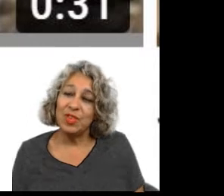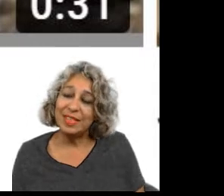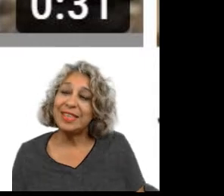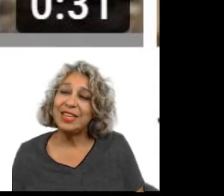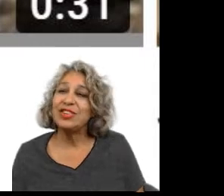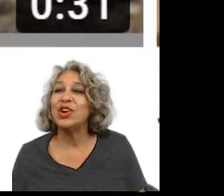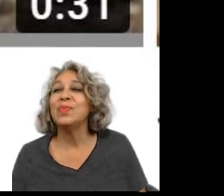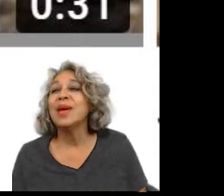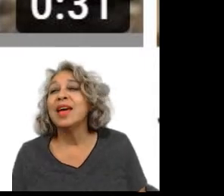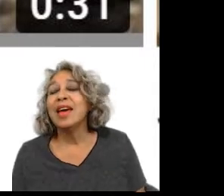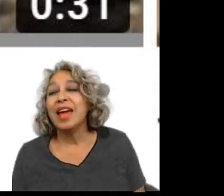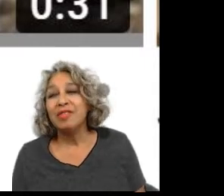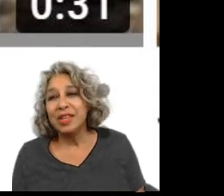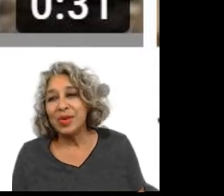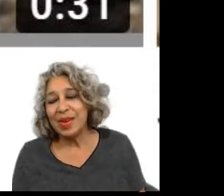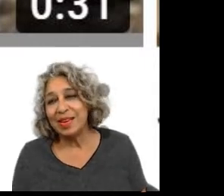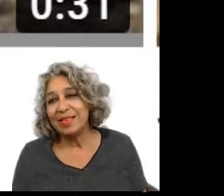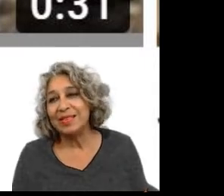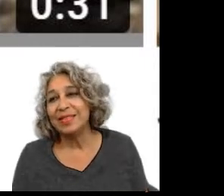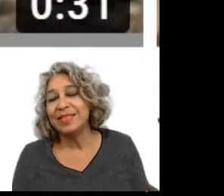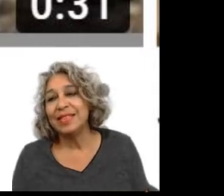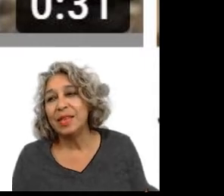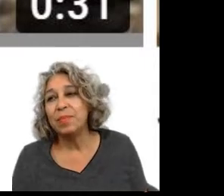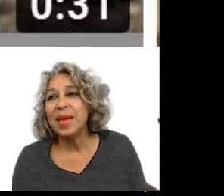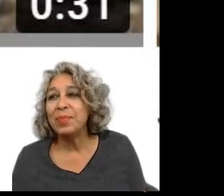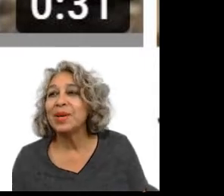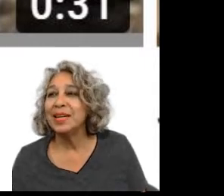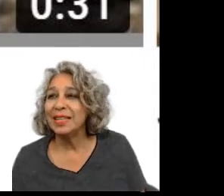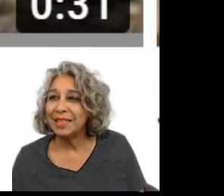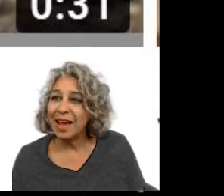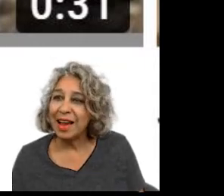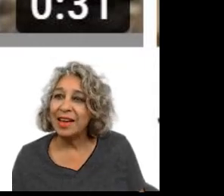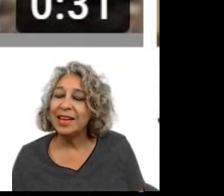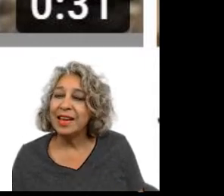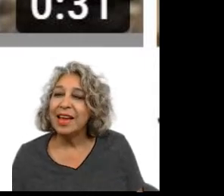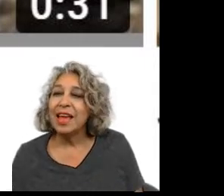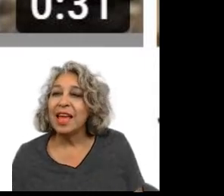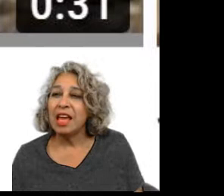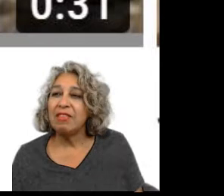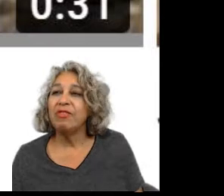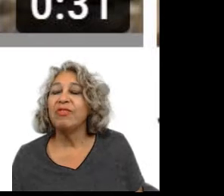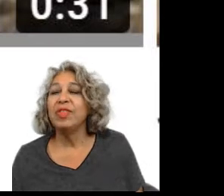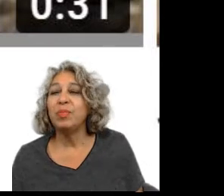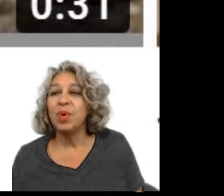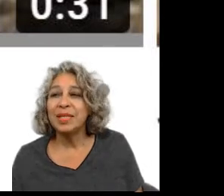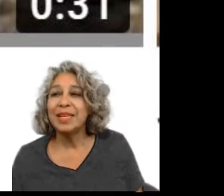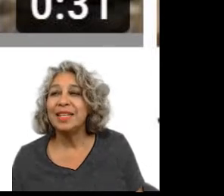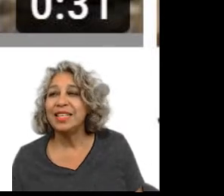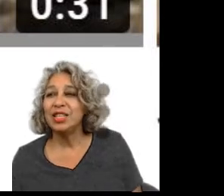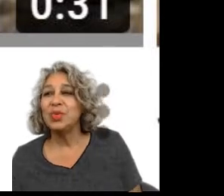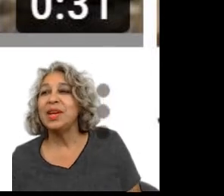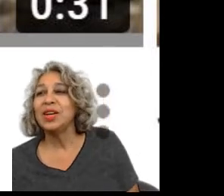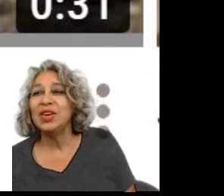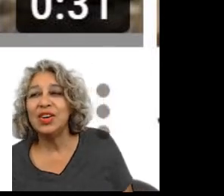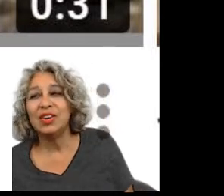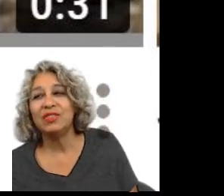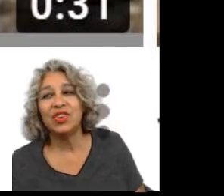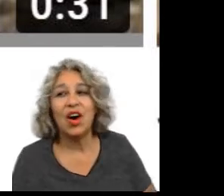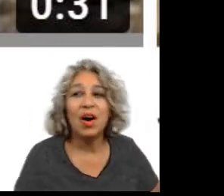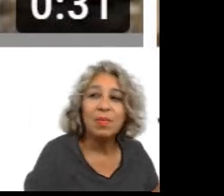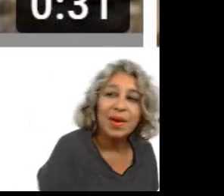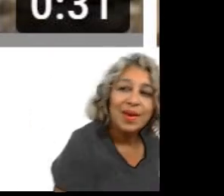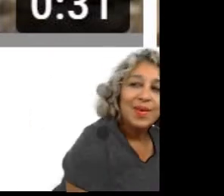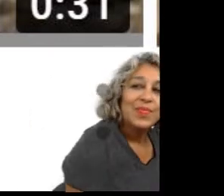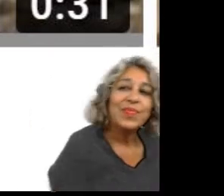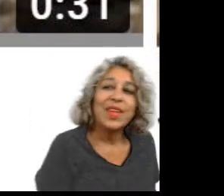for the six-year term every two years the people can decide if the president is doing a good enough